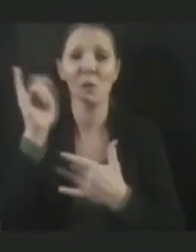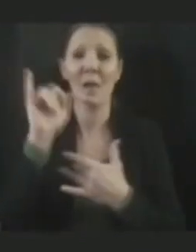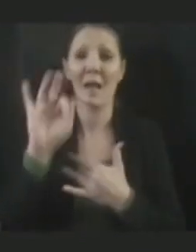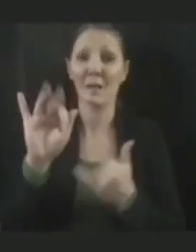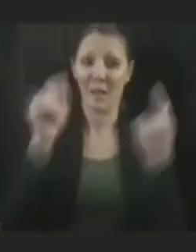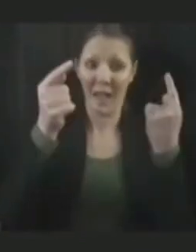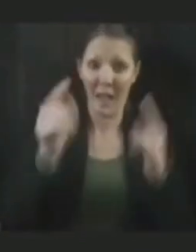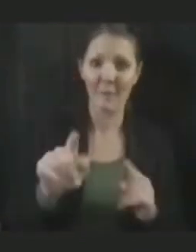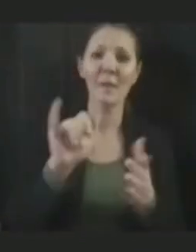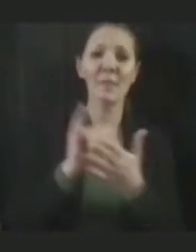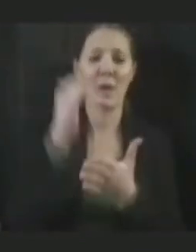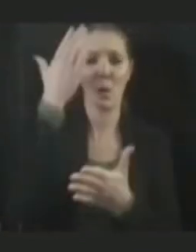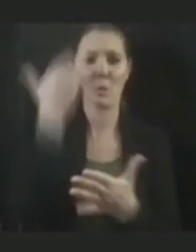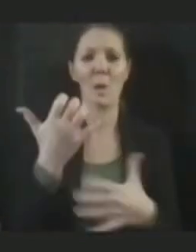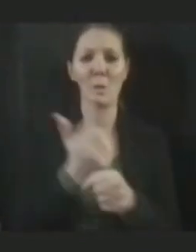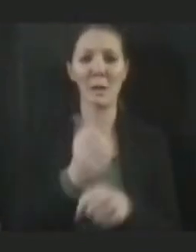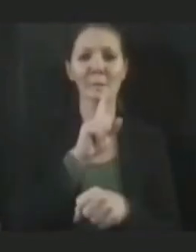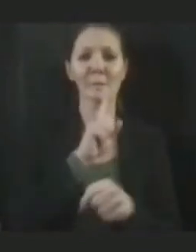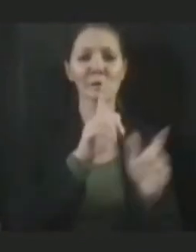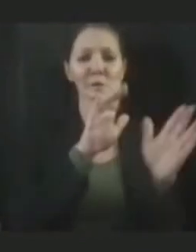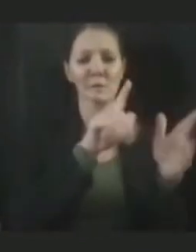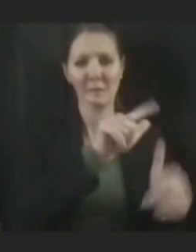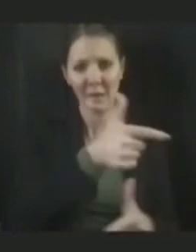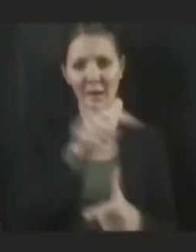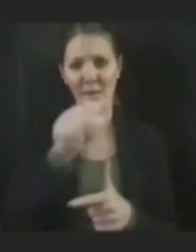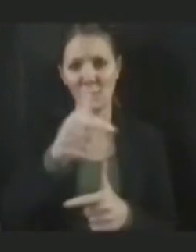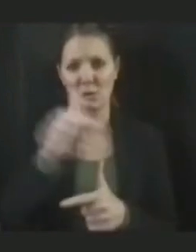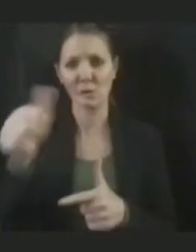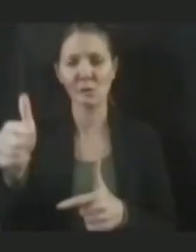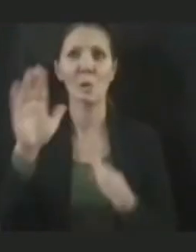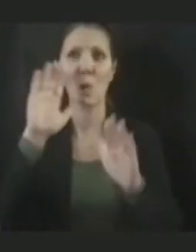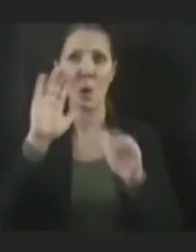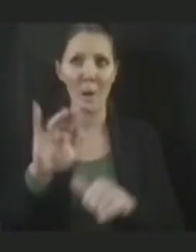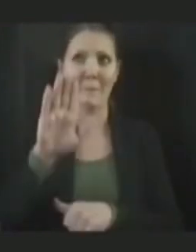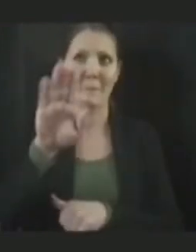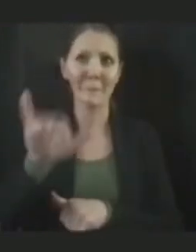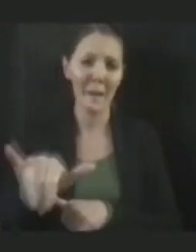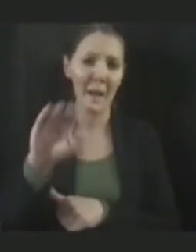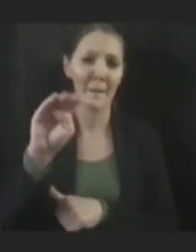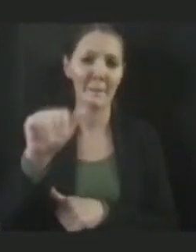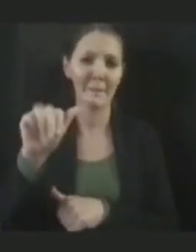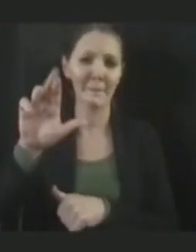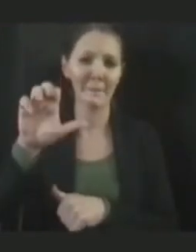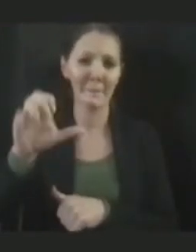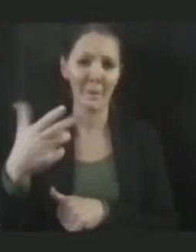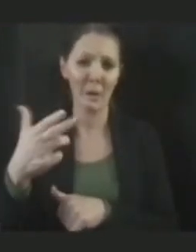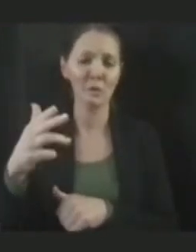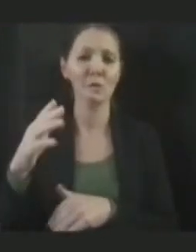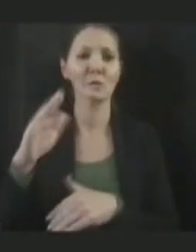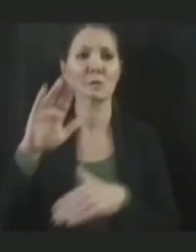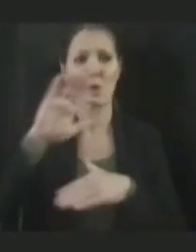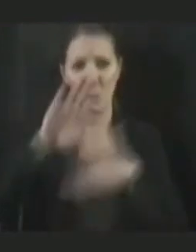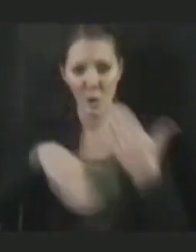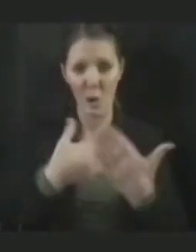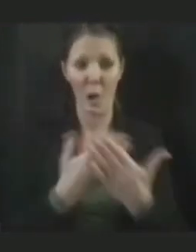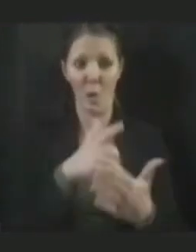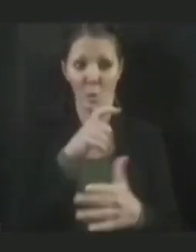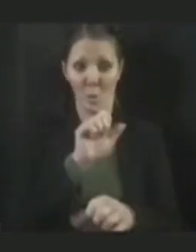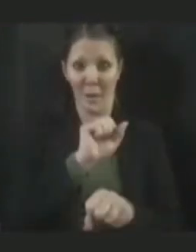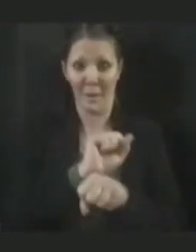do want to stagger it. So we suspect by March we'll have all of those employees that are eligible